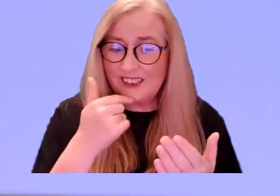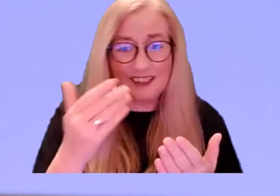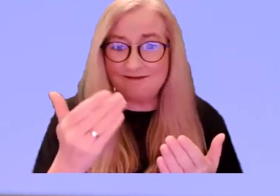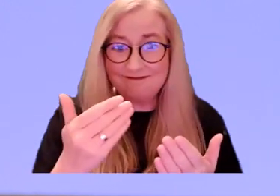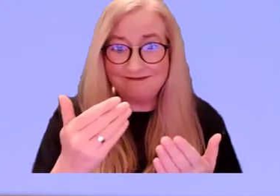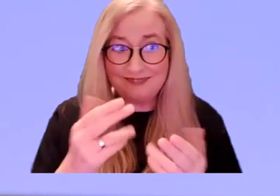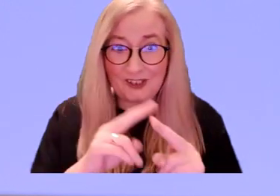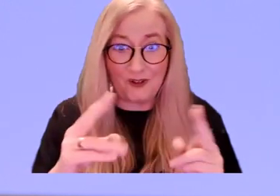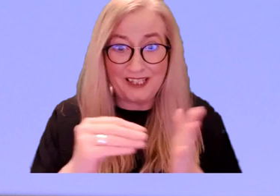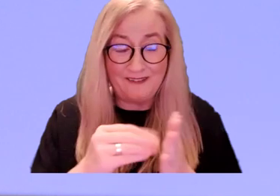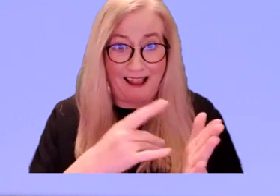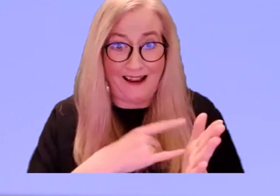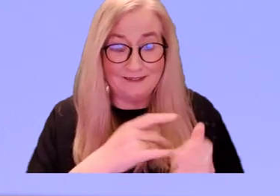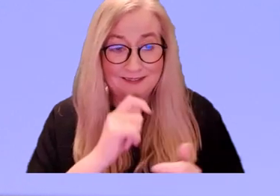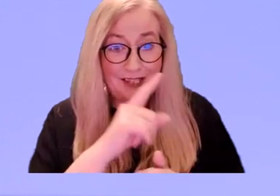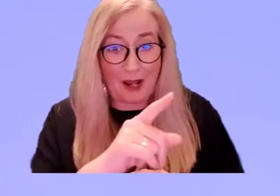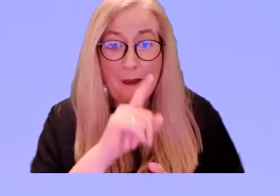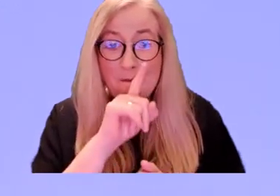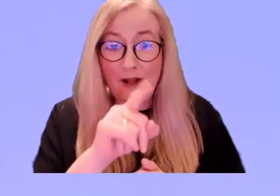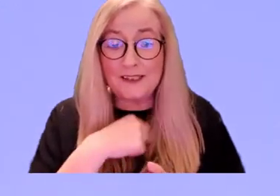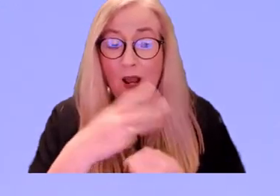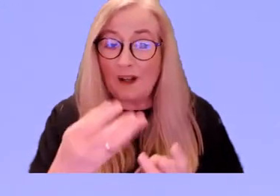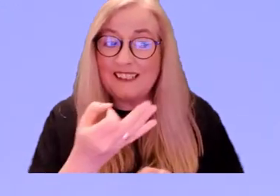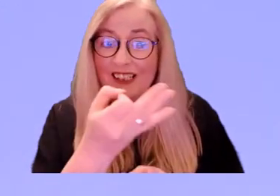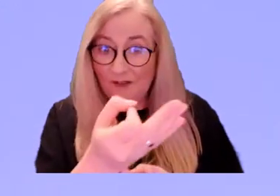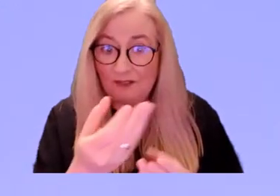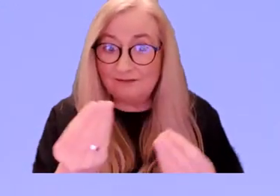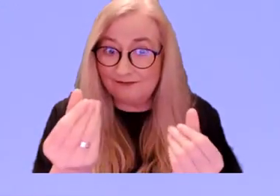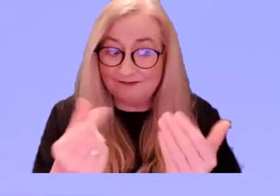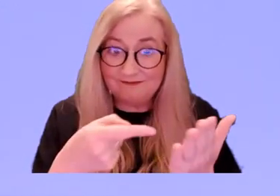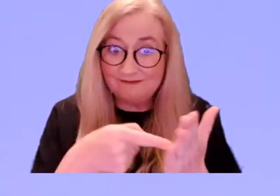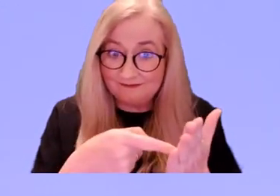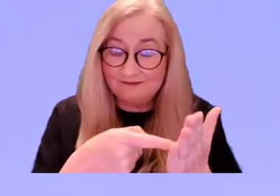As I said, Andrew, I just didn't have the heart to tell you, but I want to give you this.